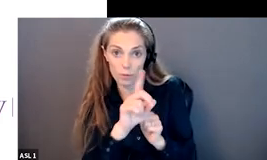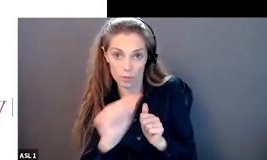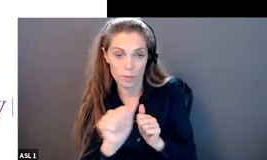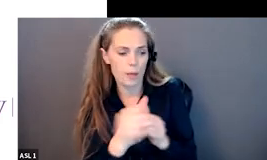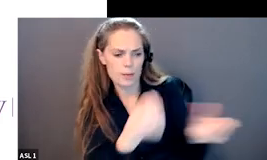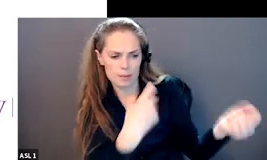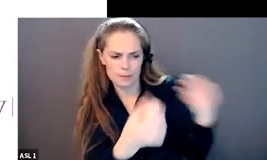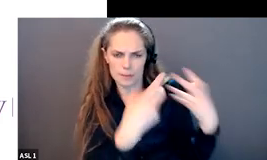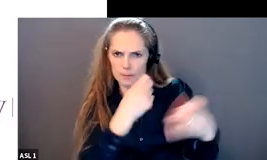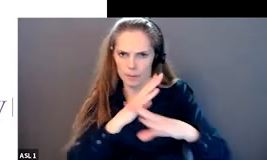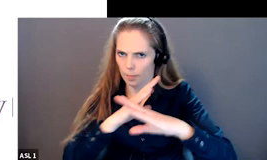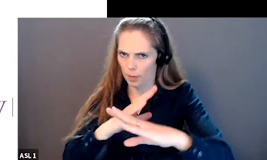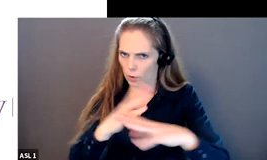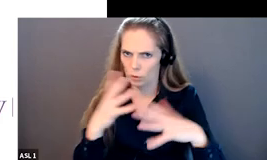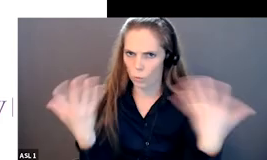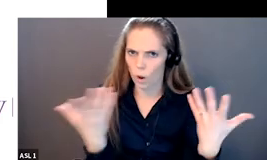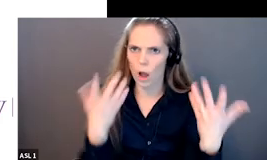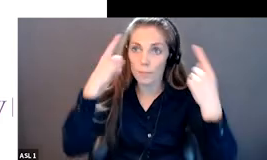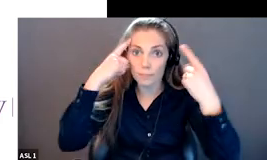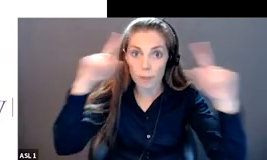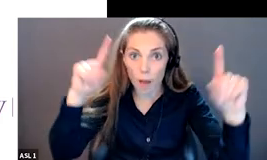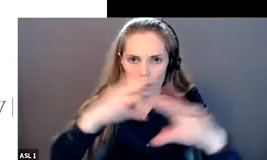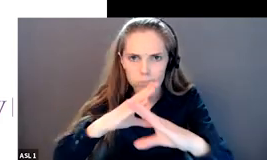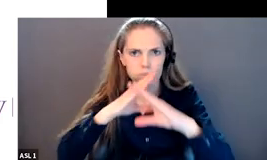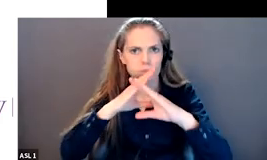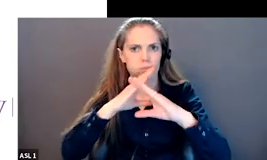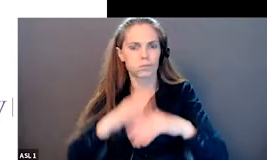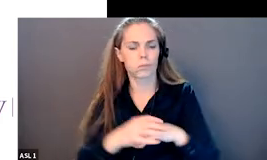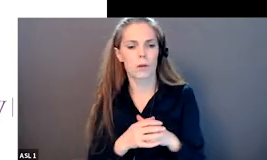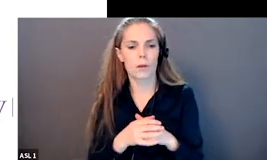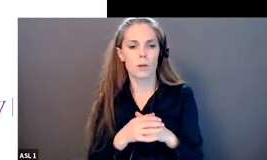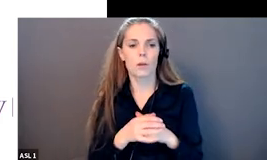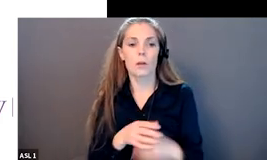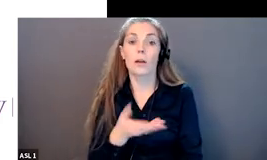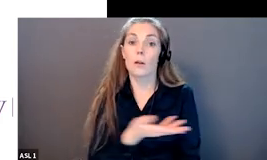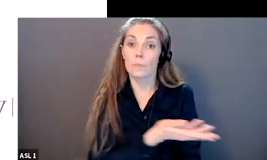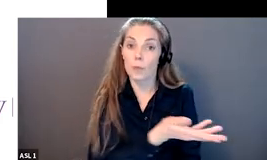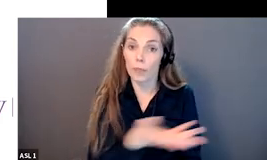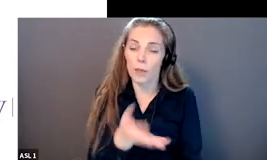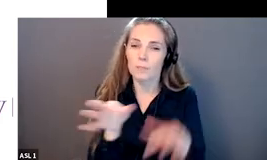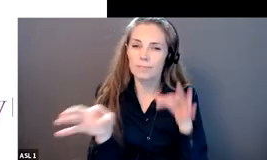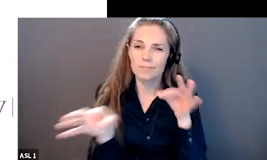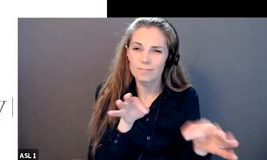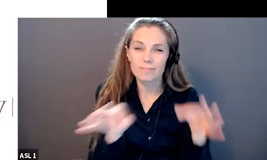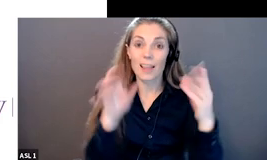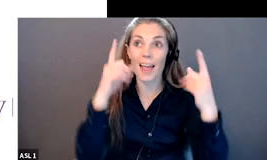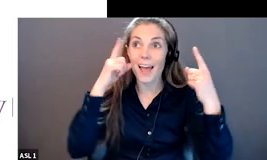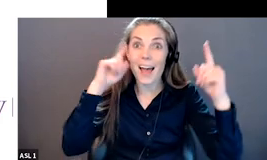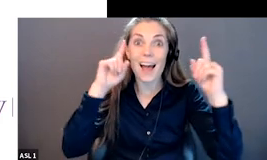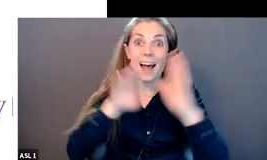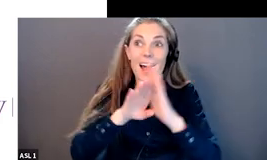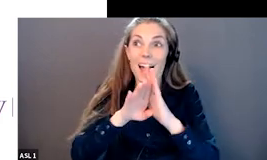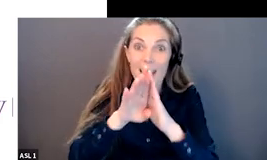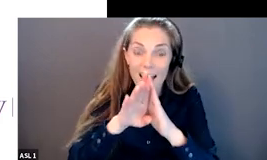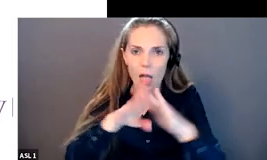often our participants told us that their ability to thrive and meet their individual goals or what goals and dreams that they